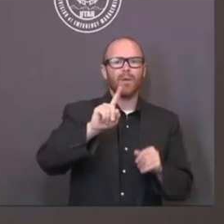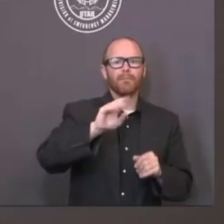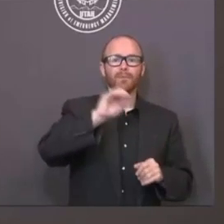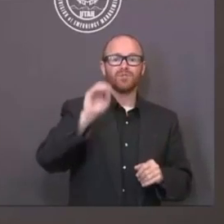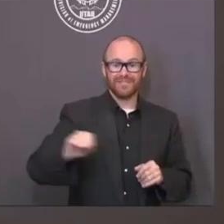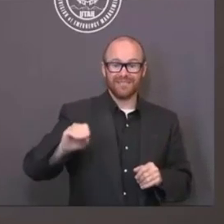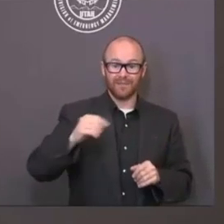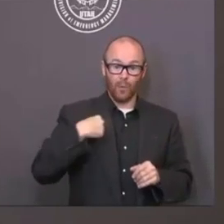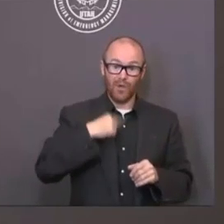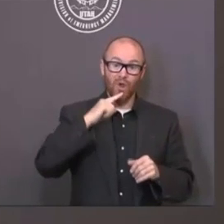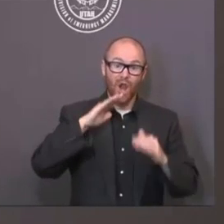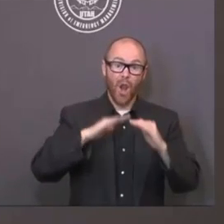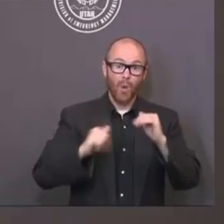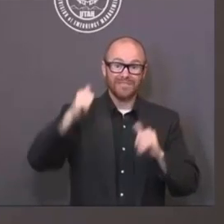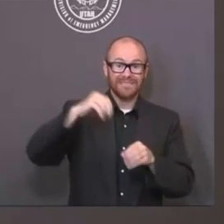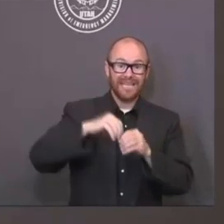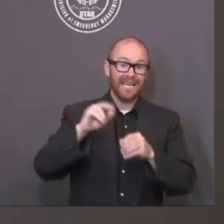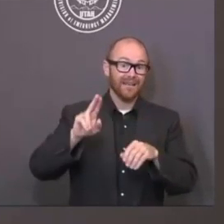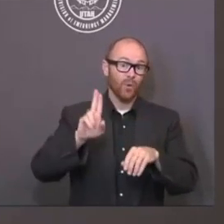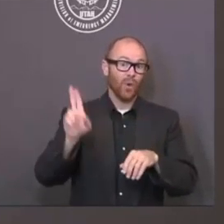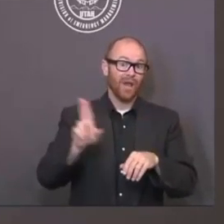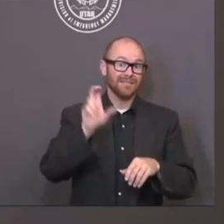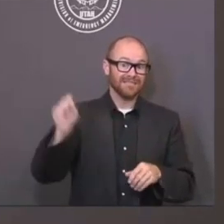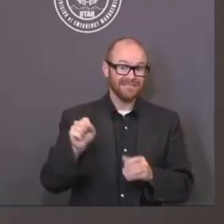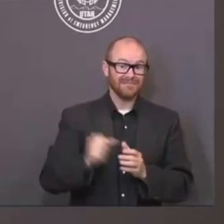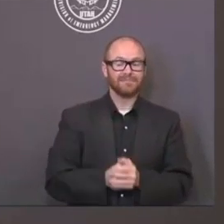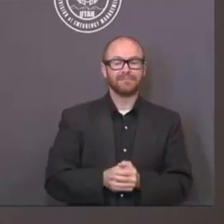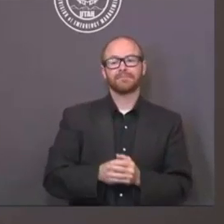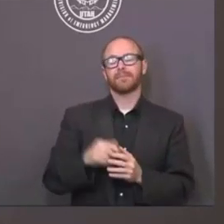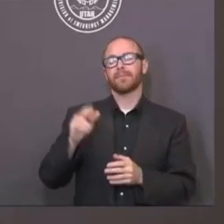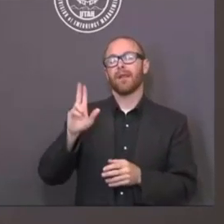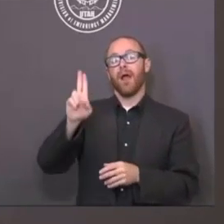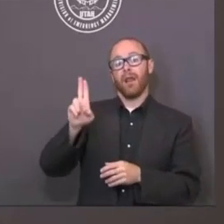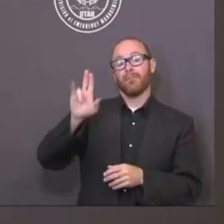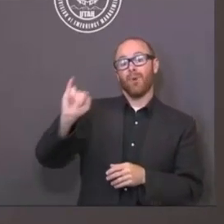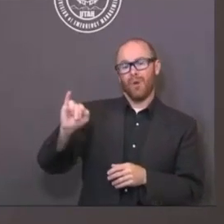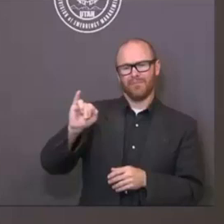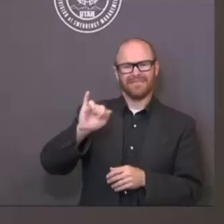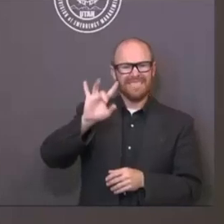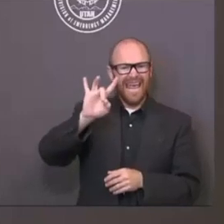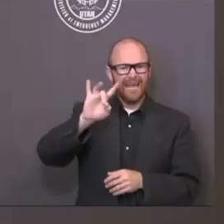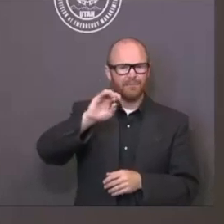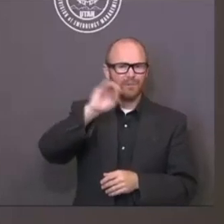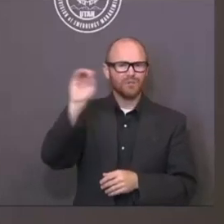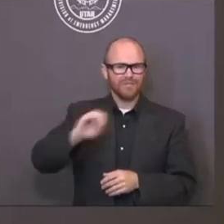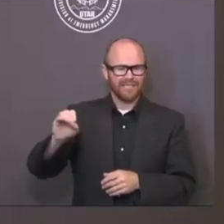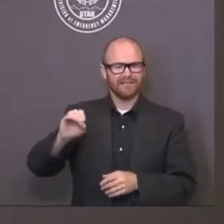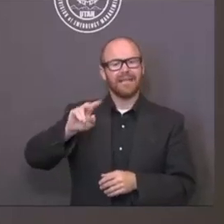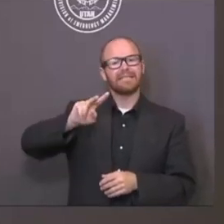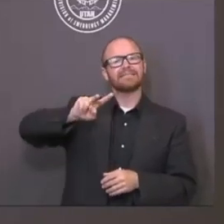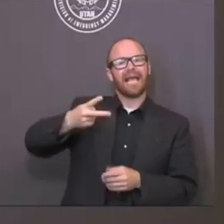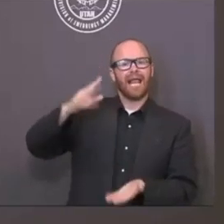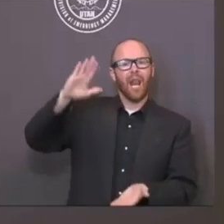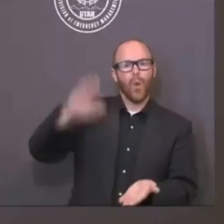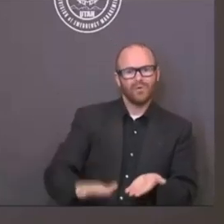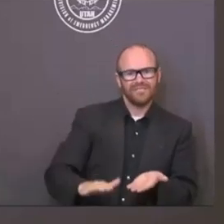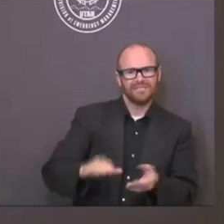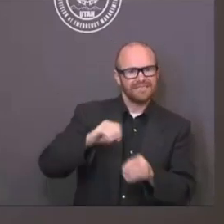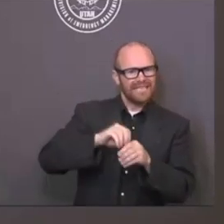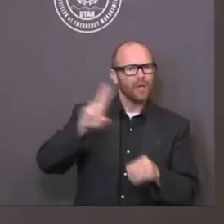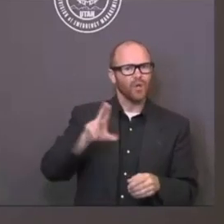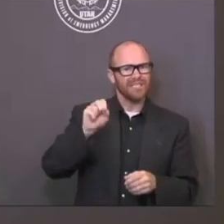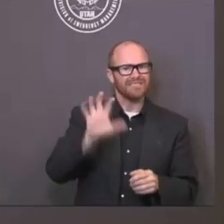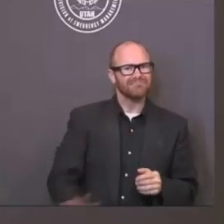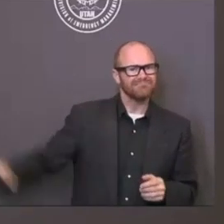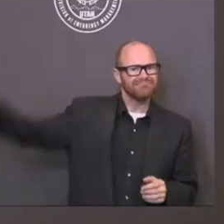lowest in the nation. Our unemployment rate is at 8.5%, which is the second lowest in the nation. So on those two metrics, we're doing pretty good.